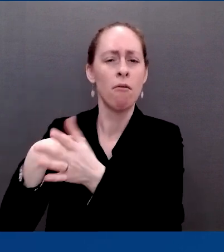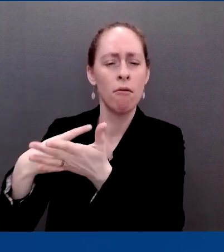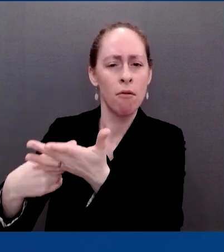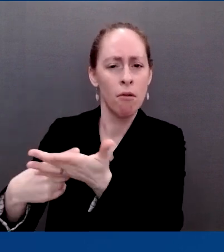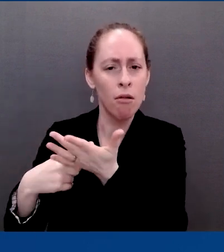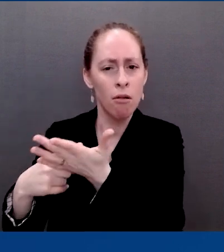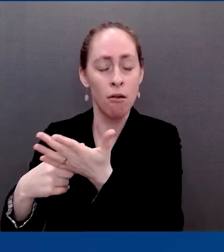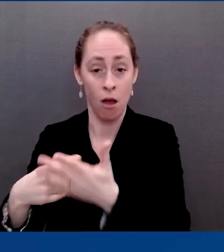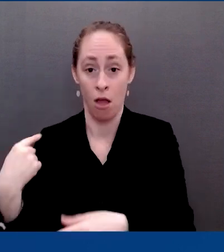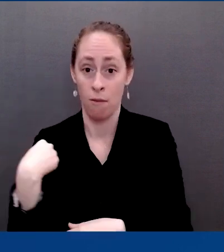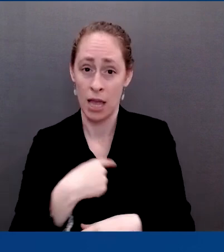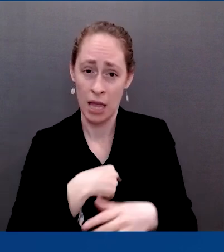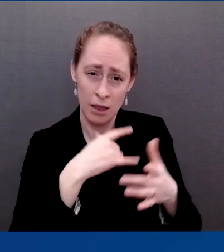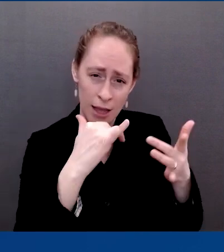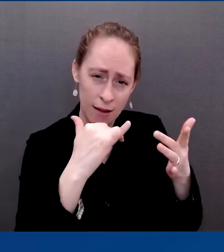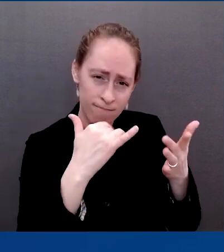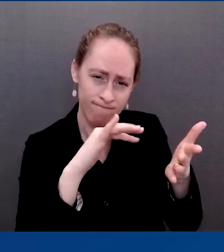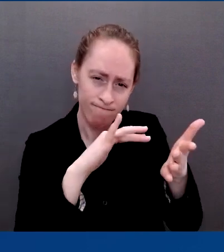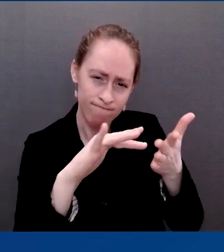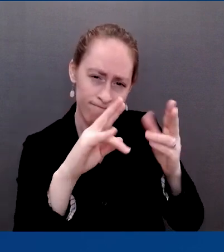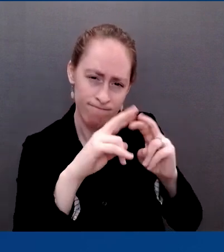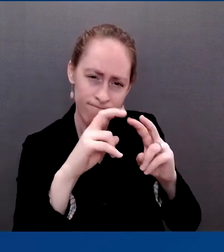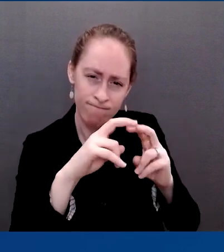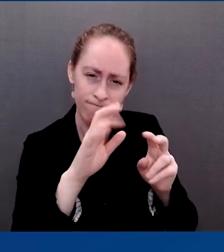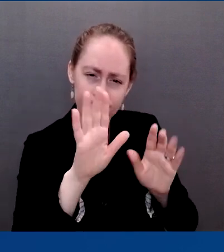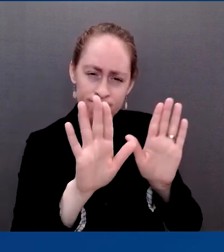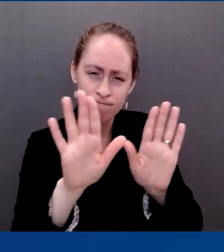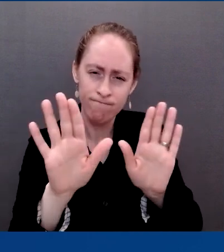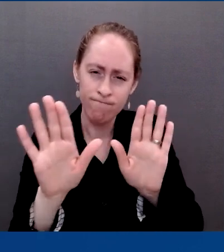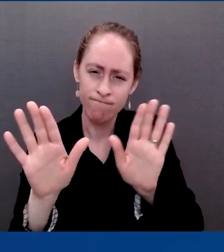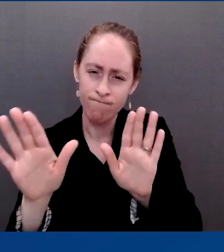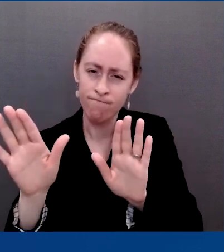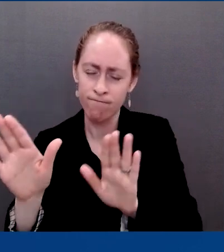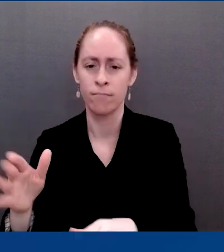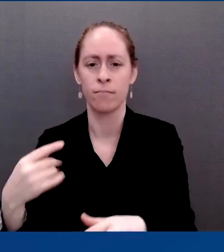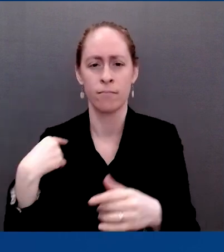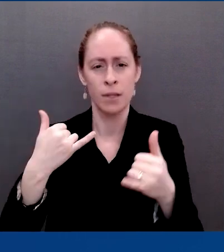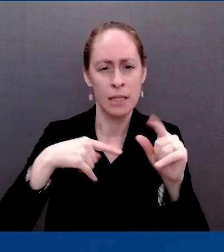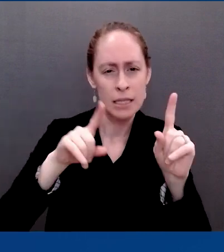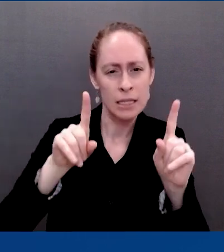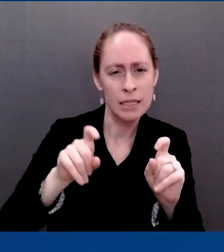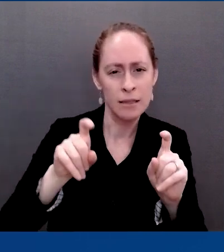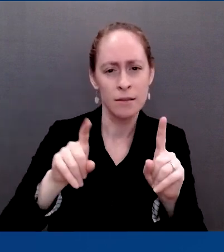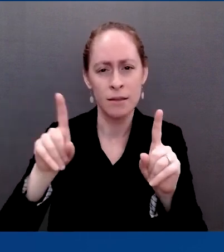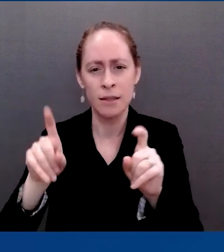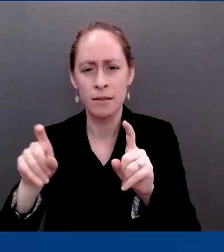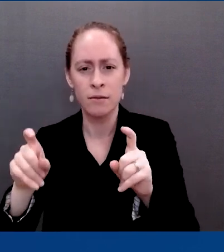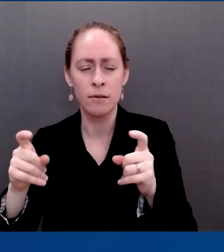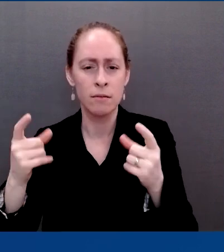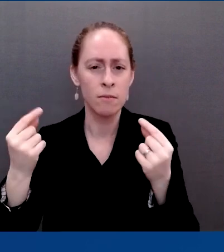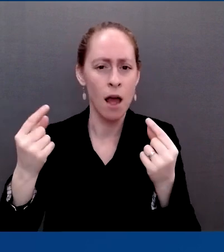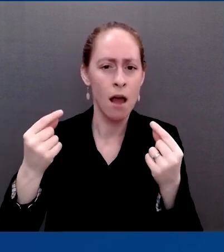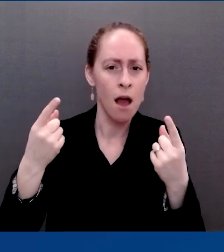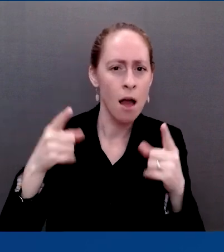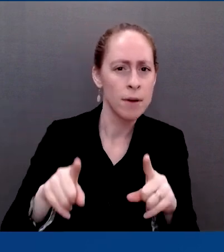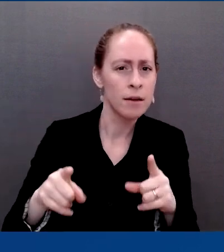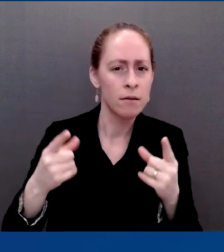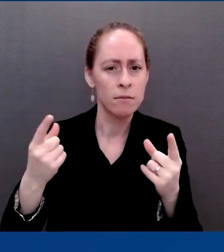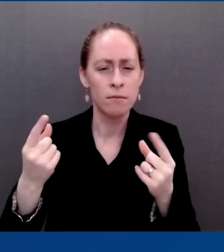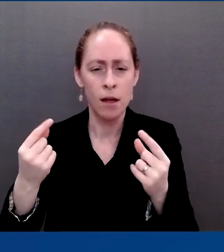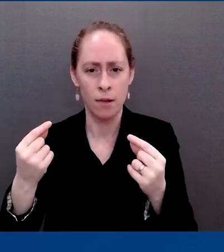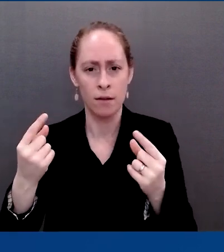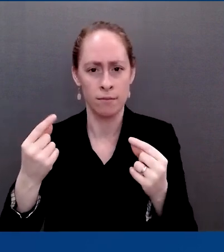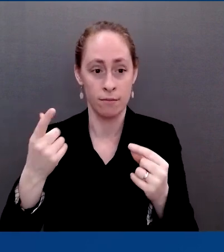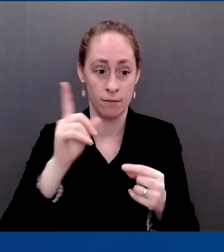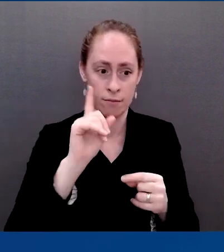and you measure a number of phenomenon. You measure laboratory phenomenon, but you measure the real-world data on the efficacy in